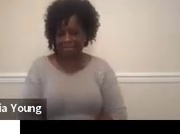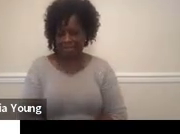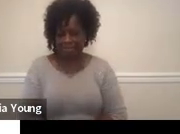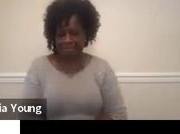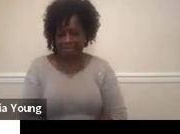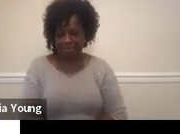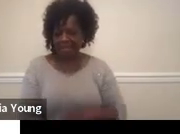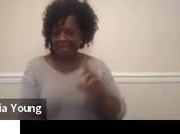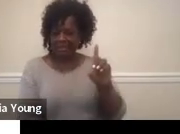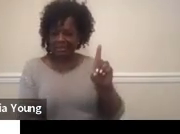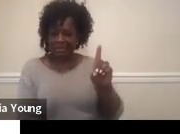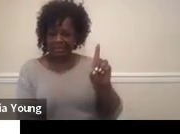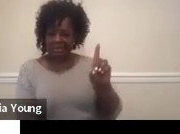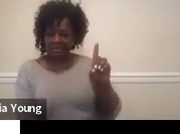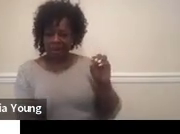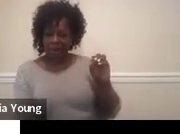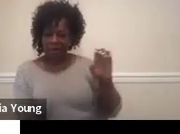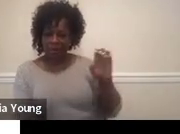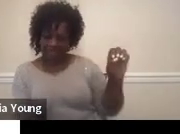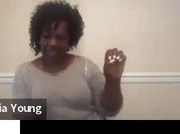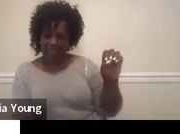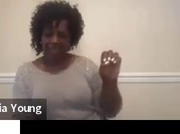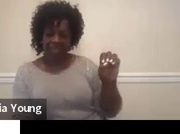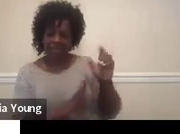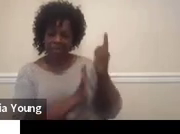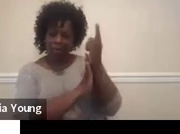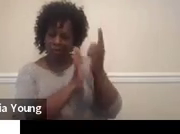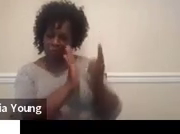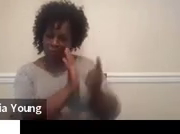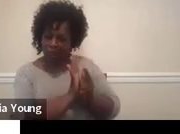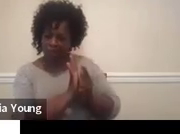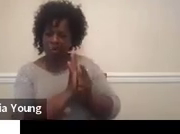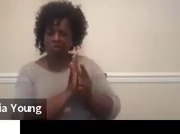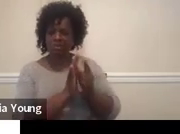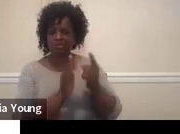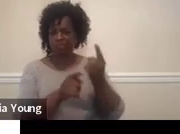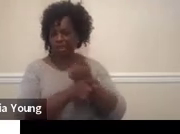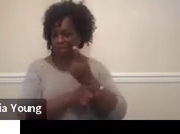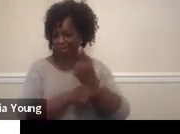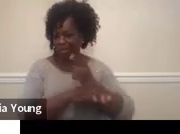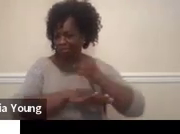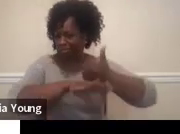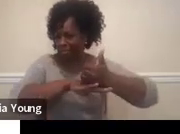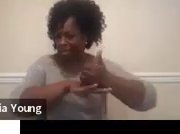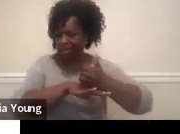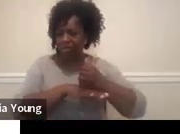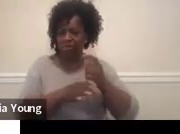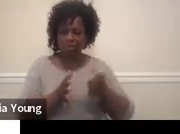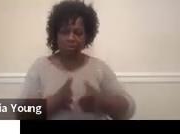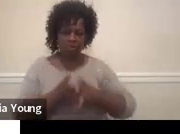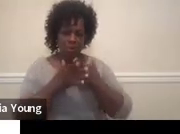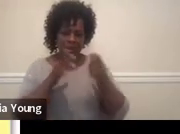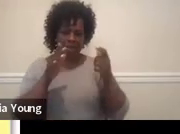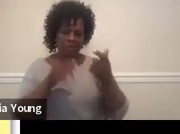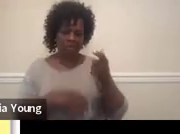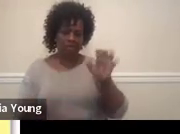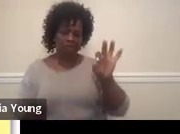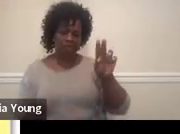Doe, special ed resources, laws and regulations, and then, um, all of the required forms and reporting.